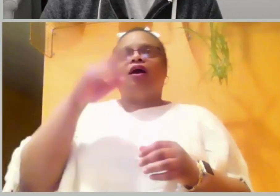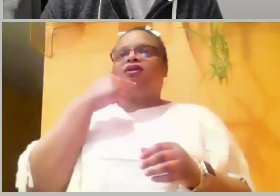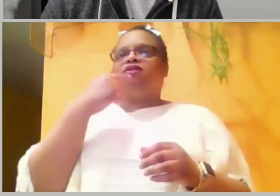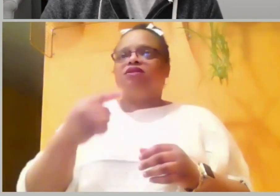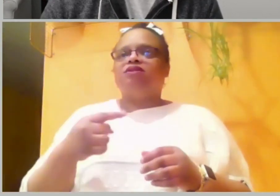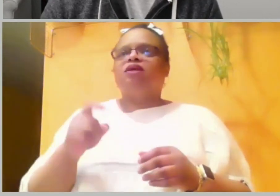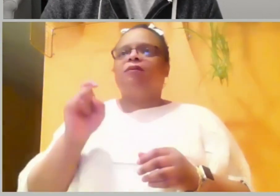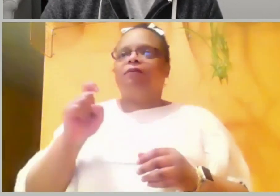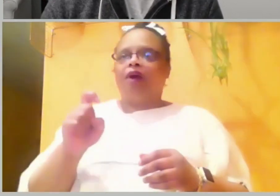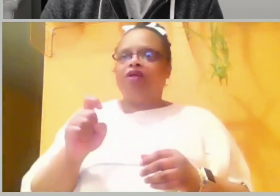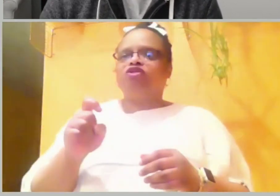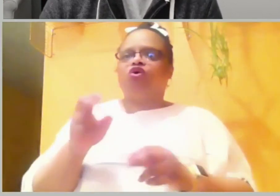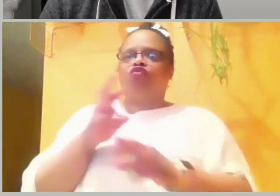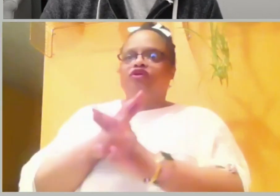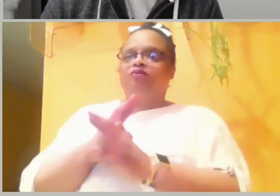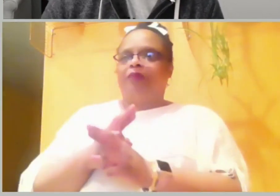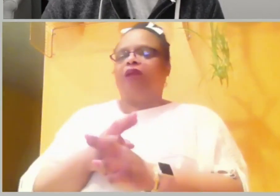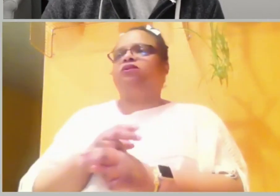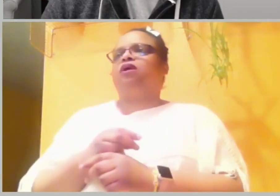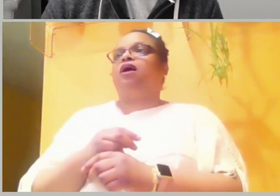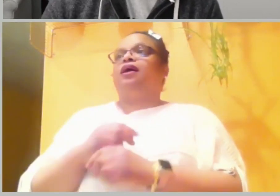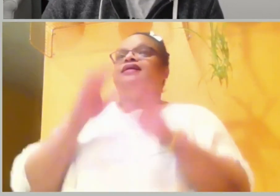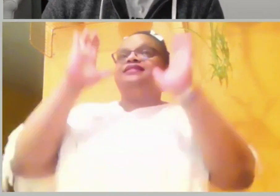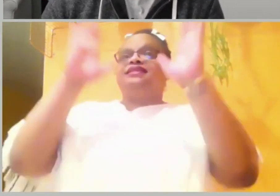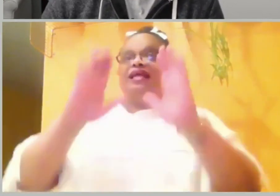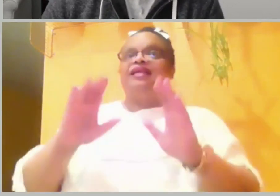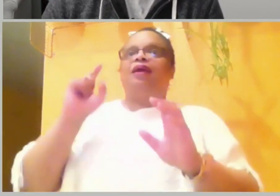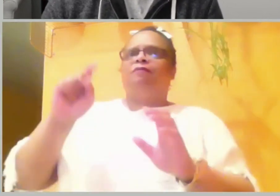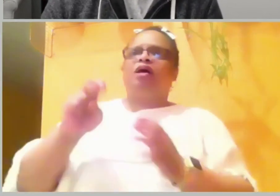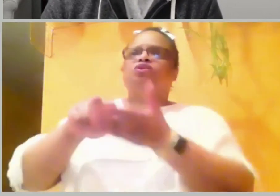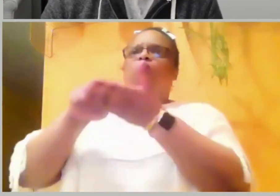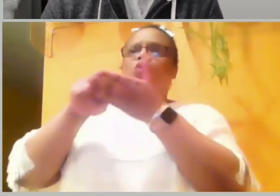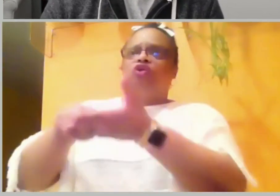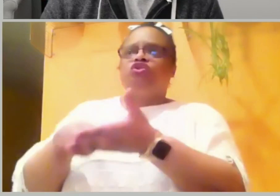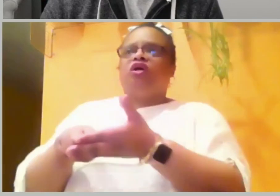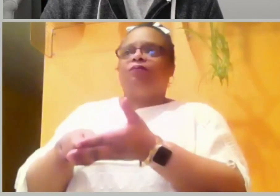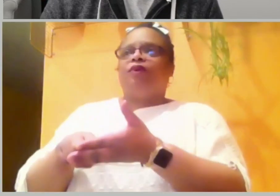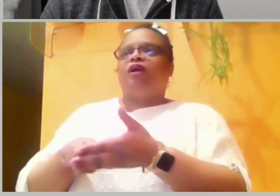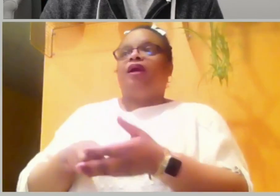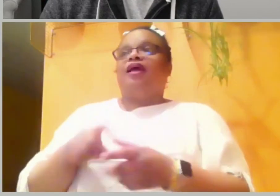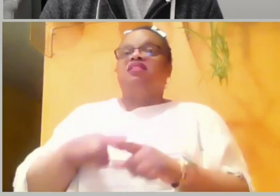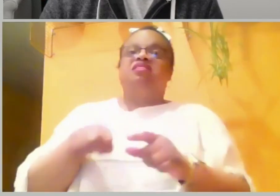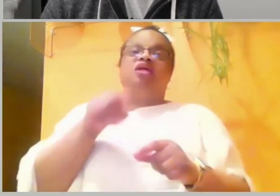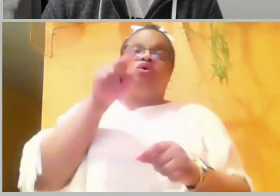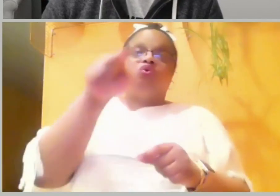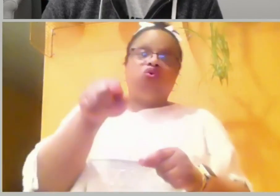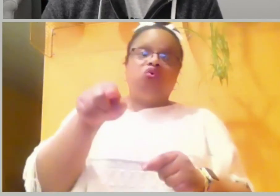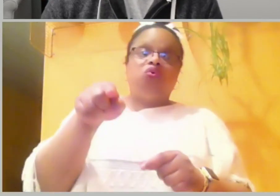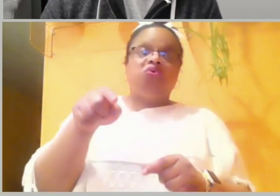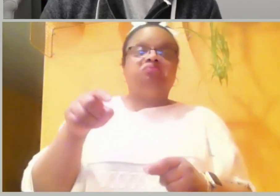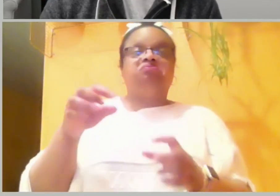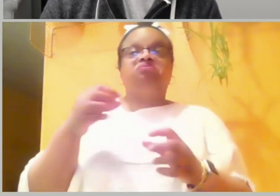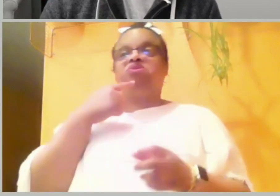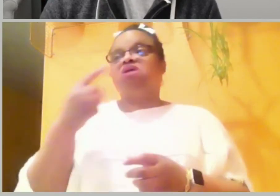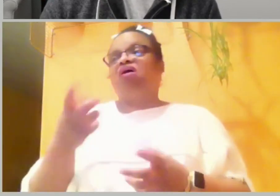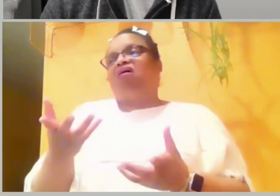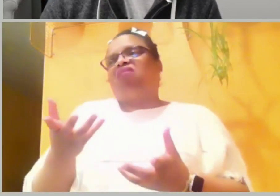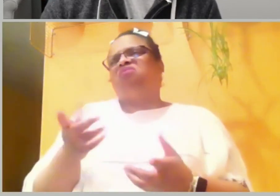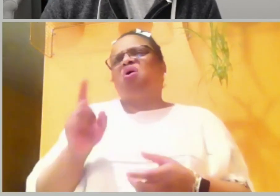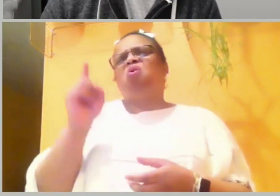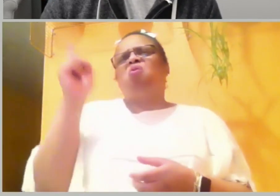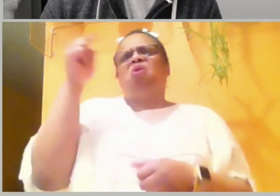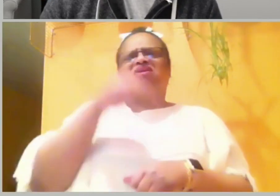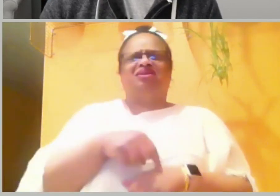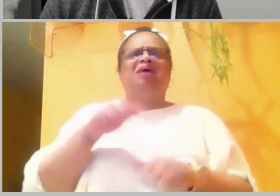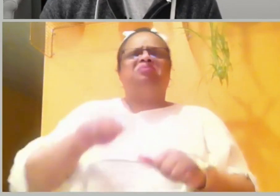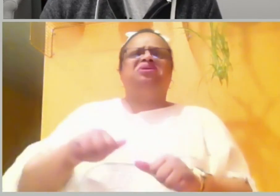take lightly and think, eh, it's not that big of a deal. What's one Sunday? Don't play the role of God. It will not end well.